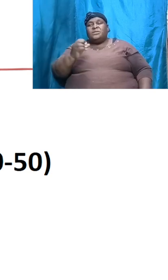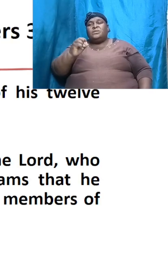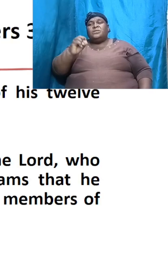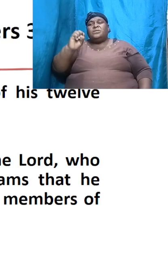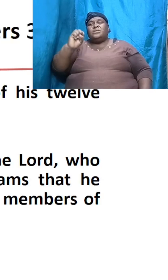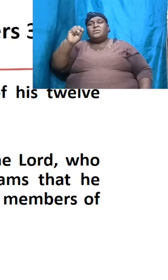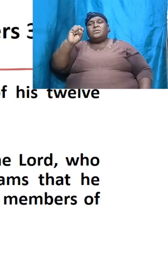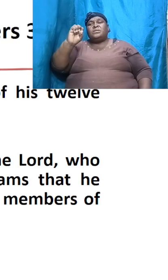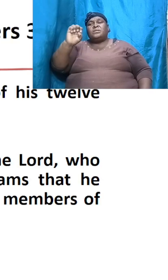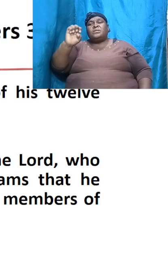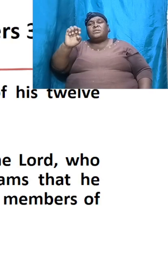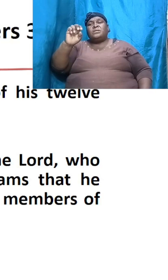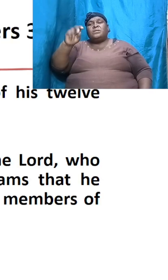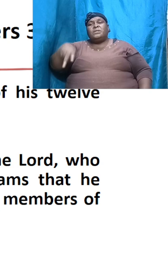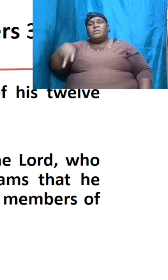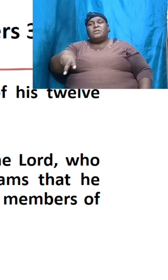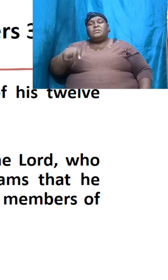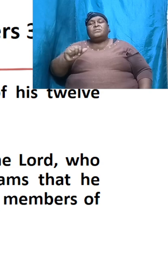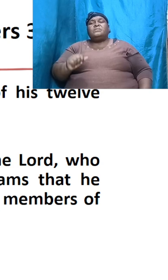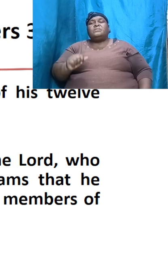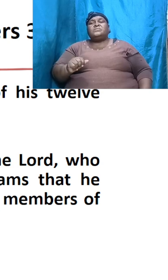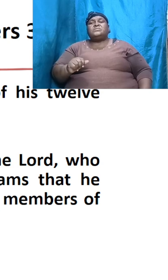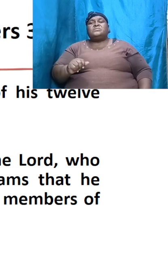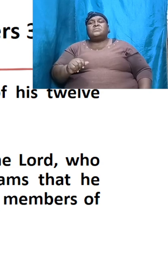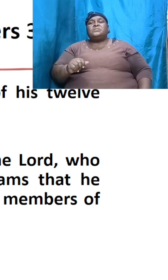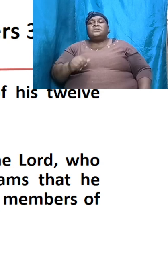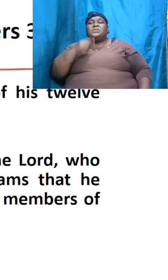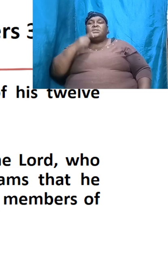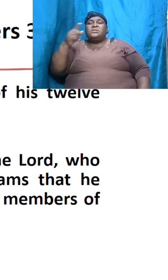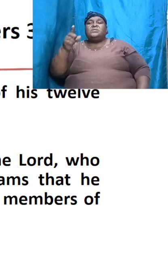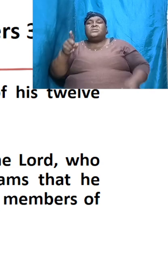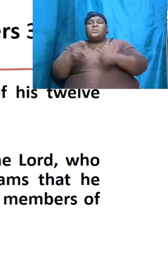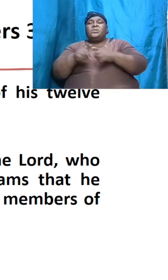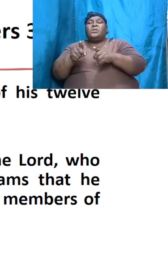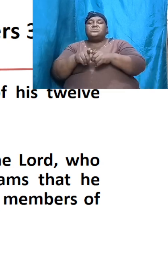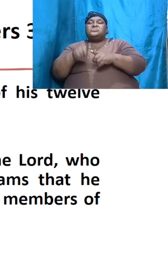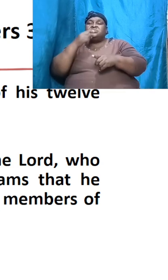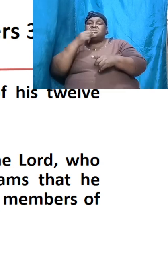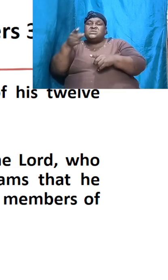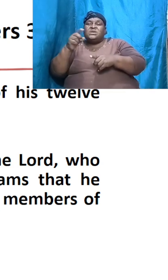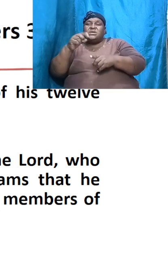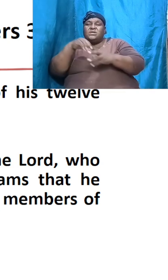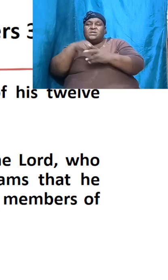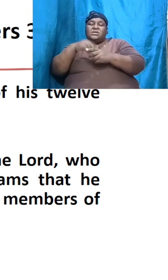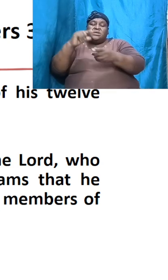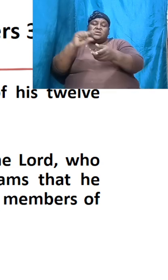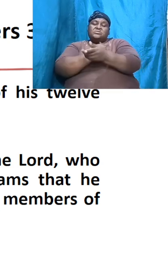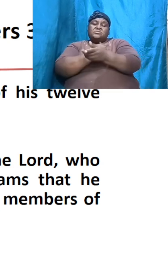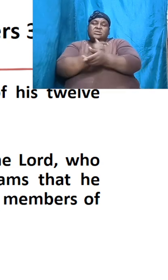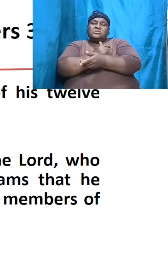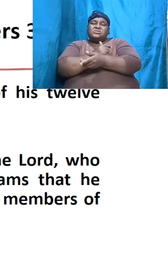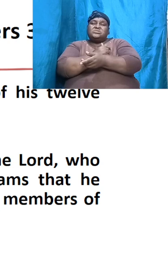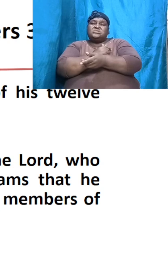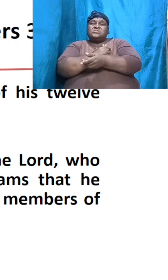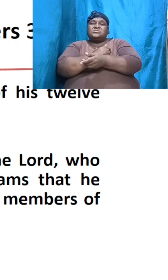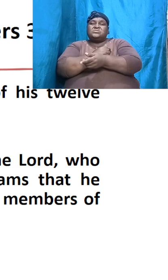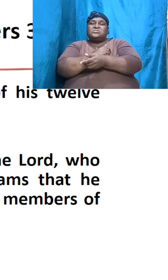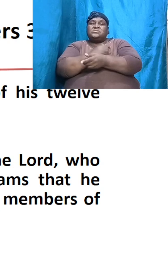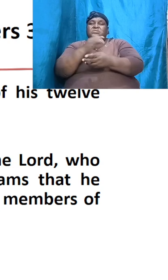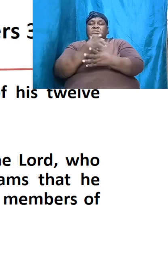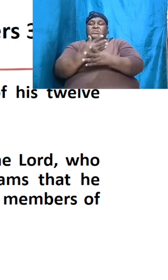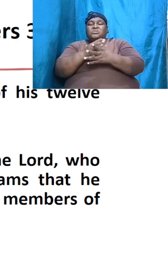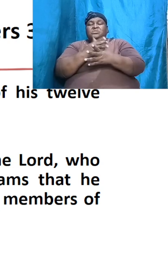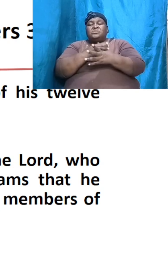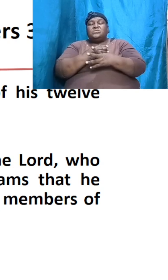amen because he is also mentioned in Genesis and right between chapters 30